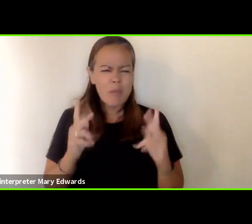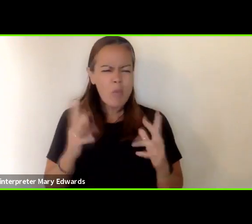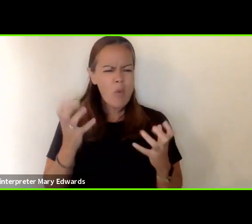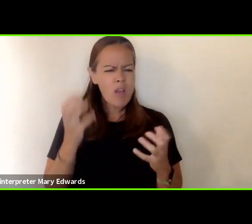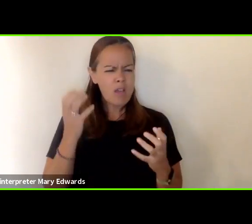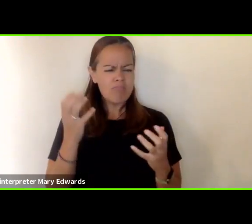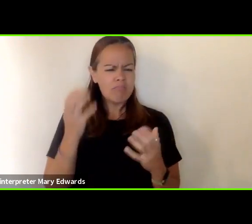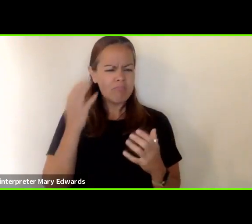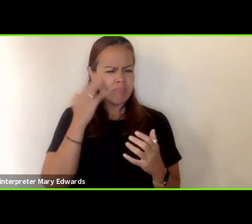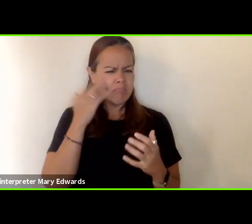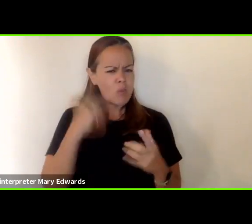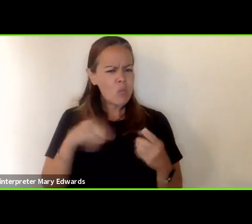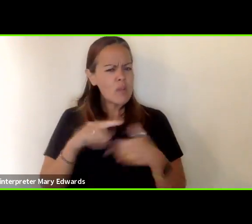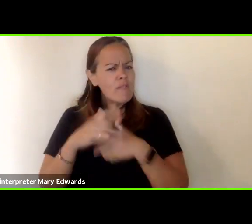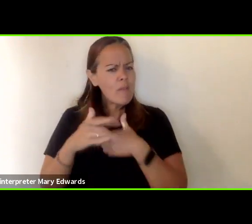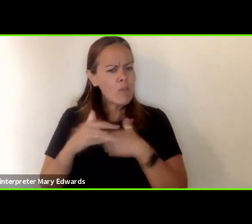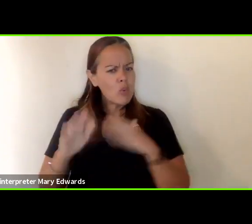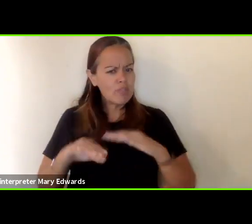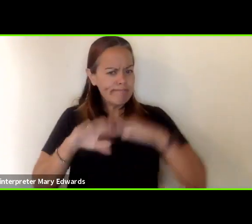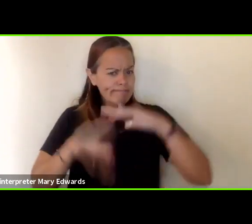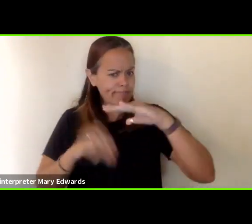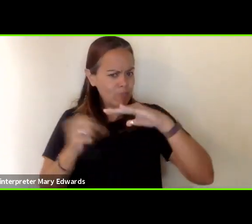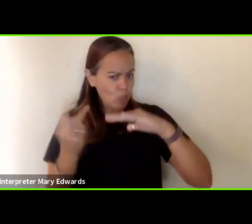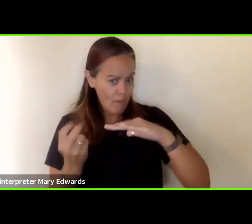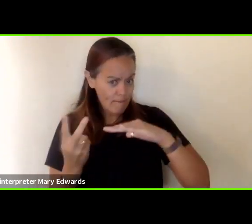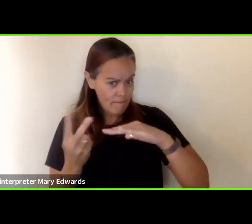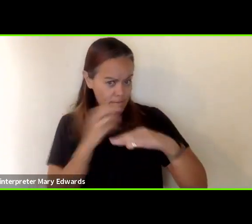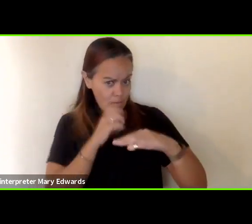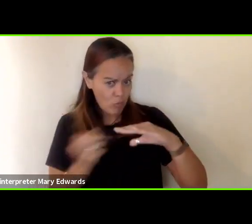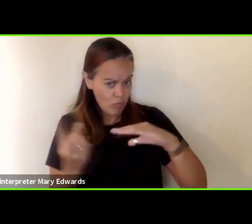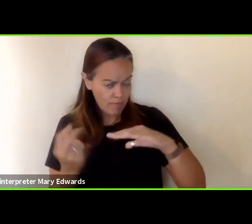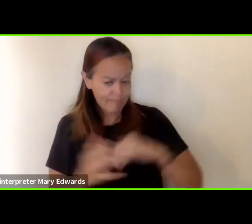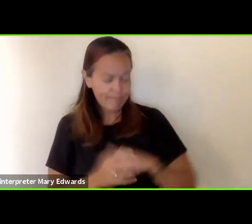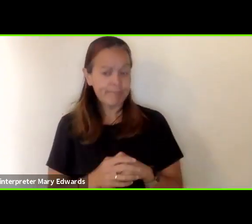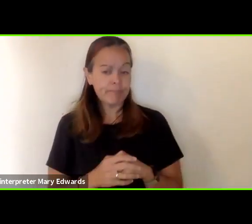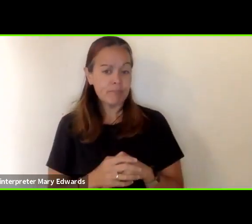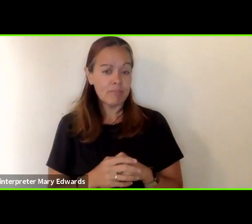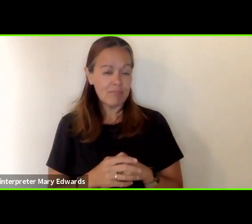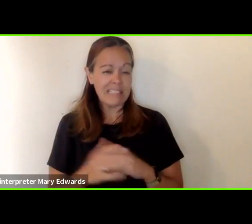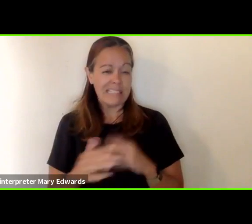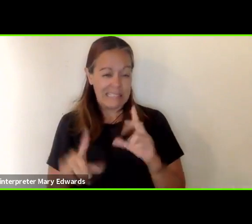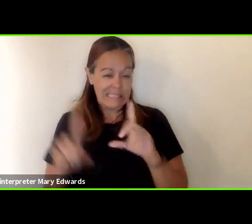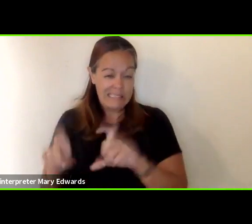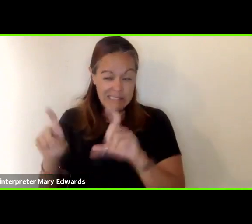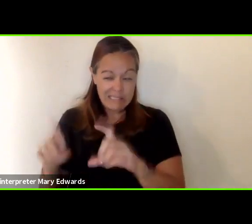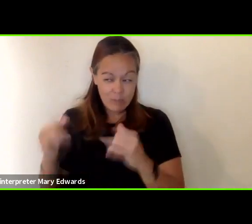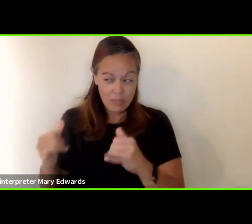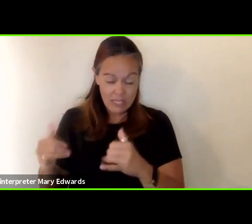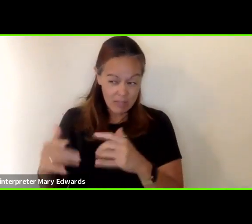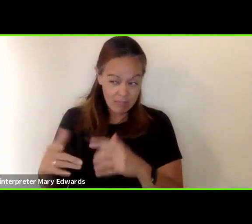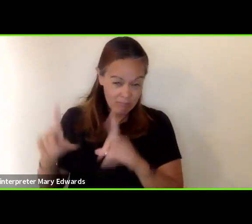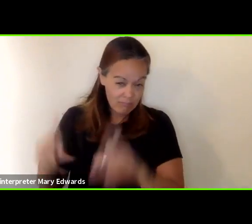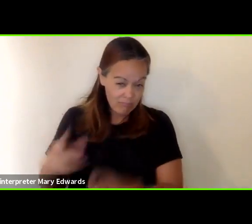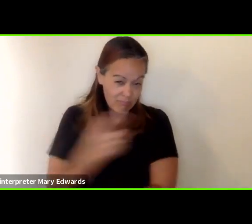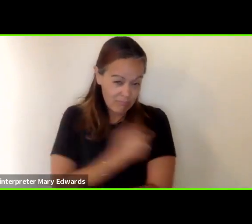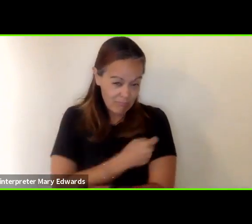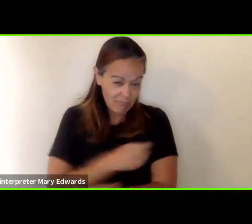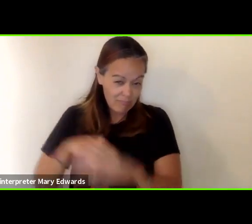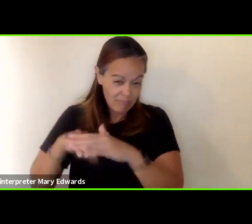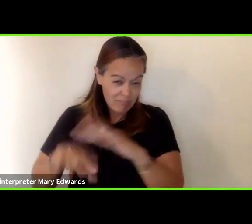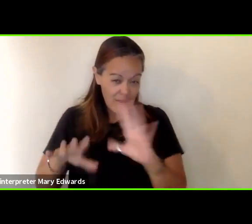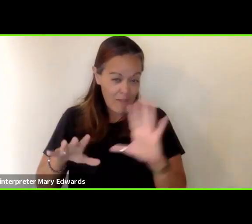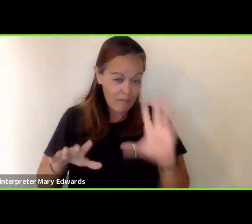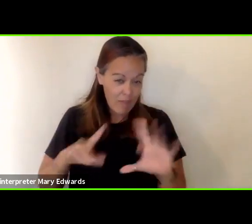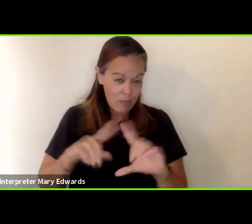vaccine will be available for children younger than 12. there are currently trials underway to test the vaccine in children aged 5 to